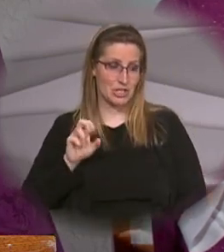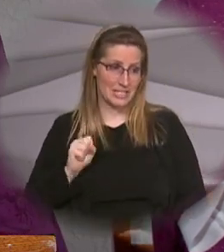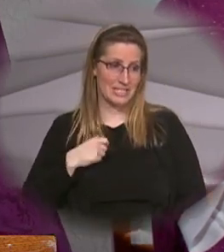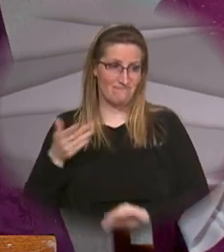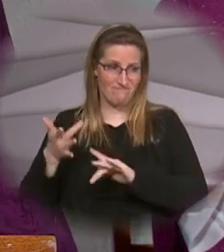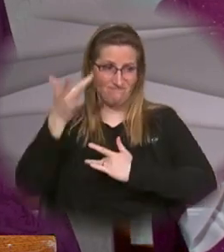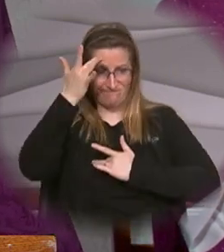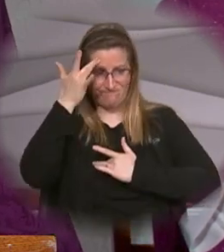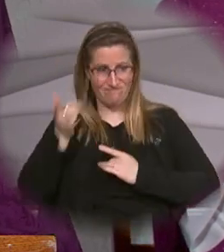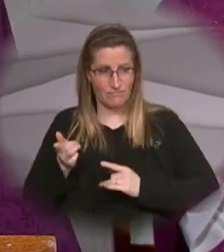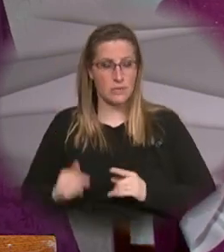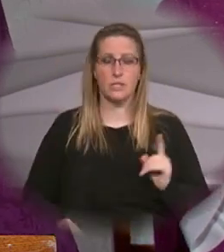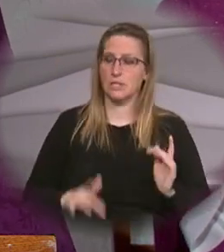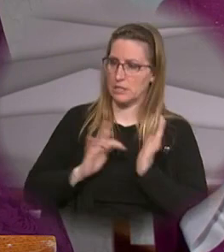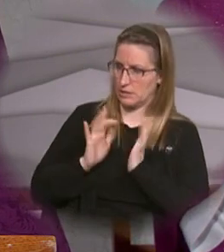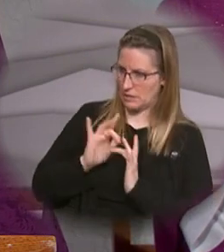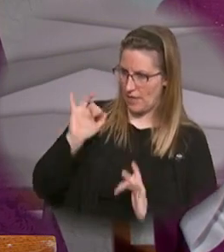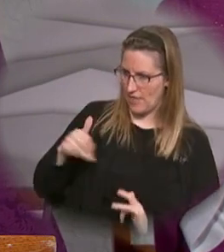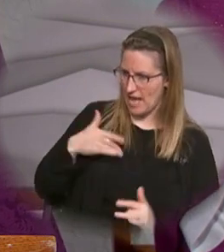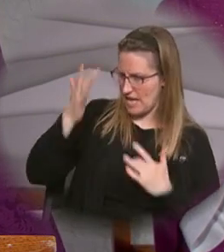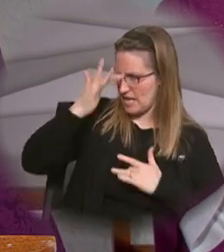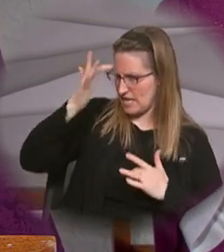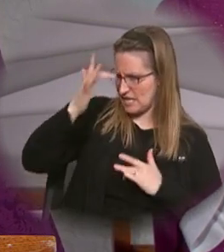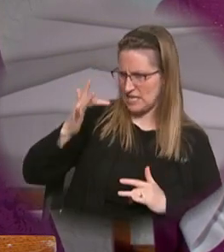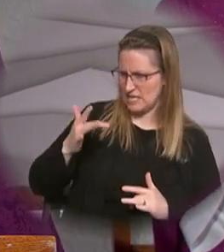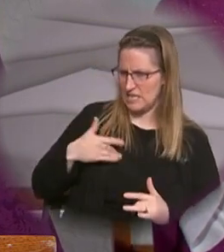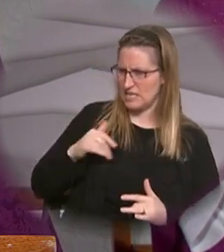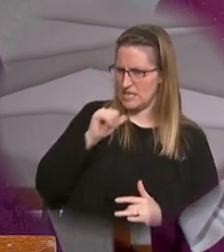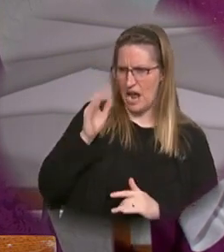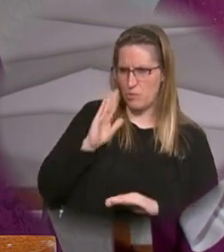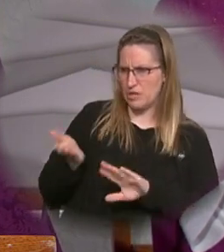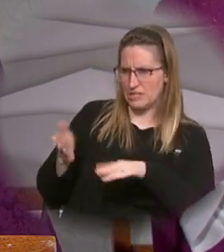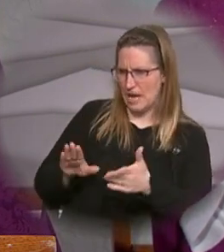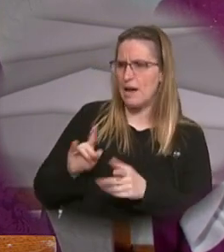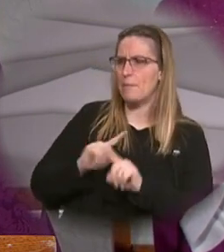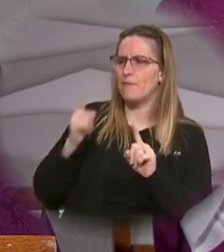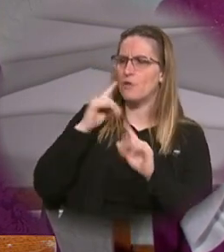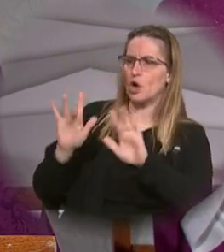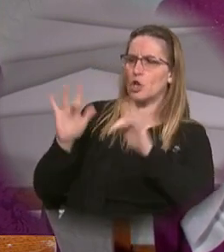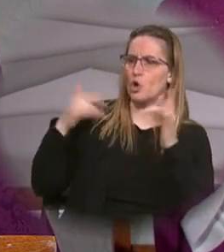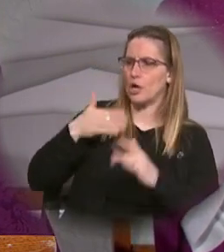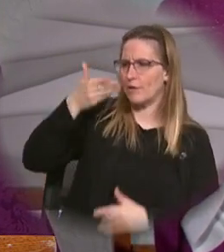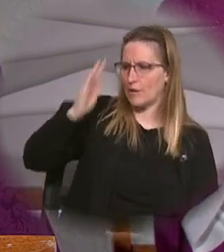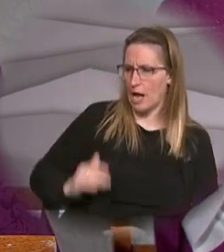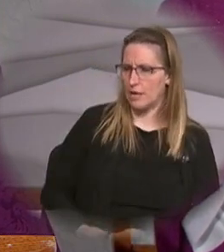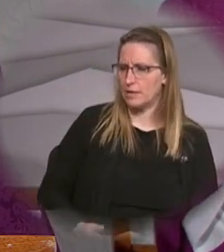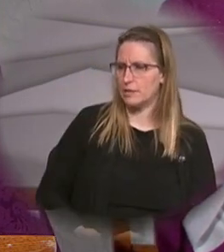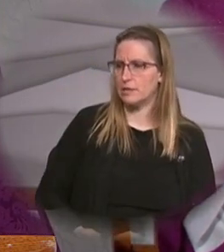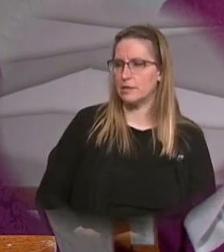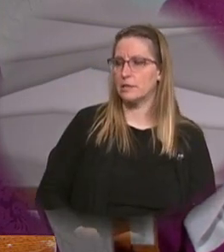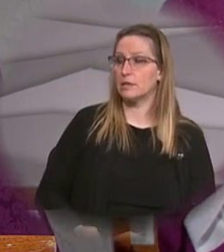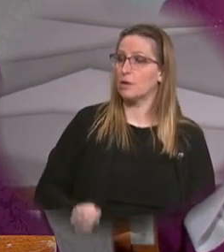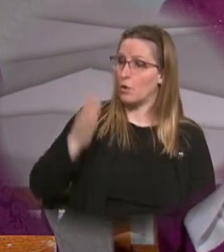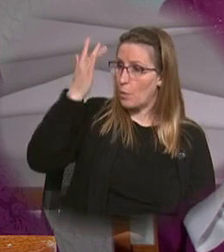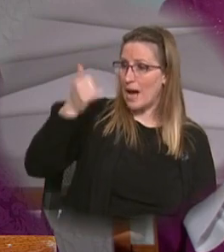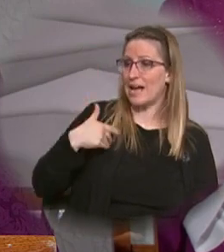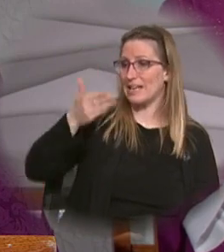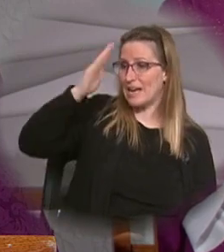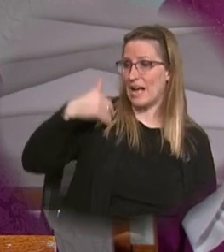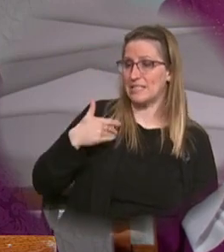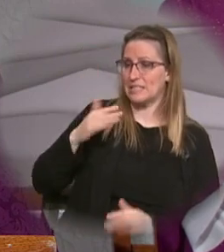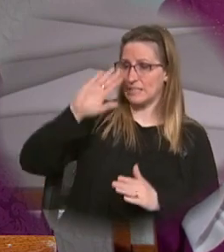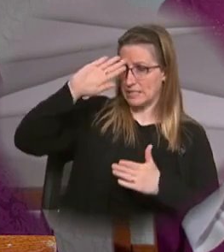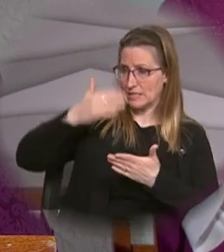Jesus heard this he said this illness is not to end in death but is for the glory of God that the Son of God may be